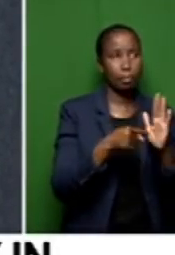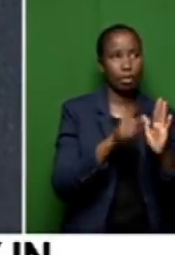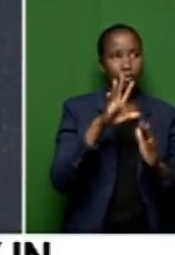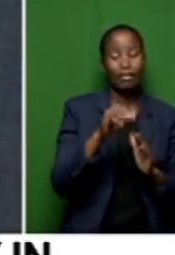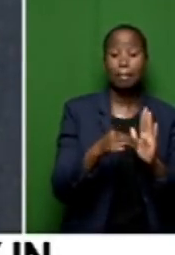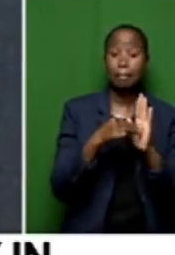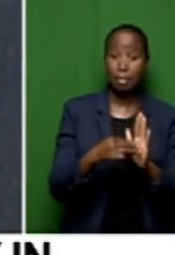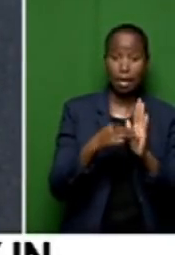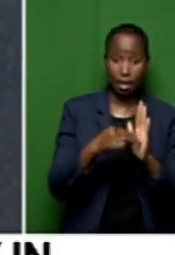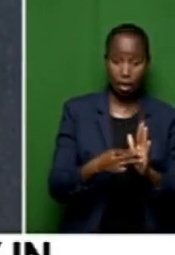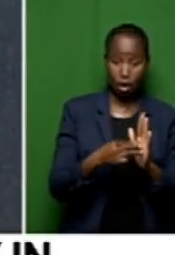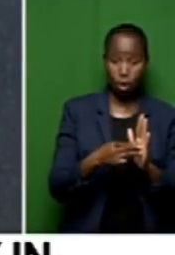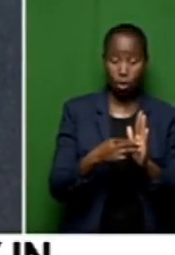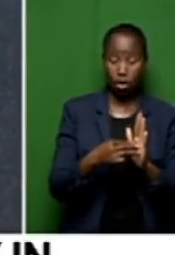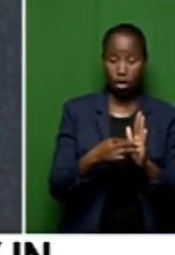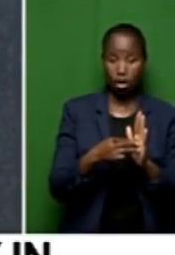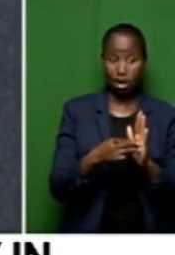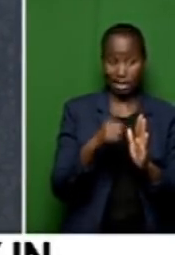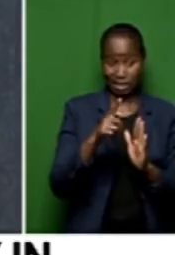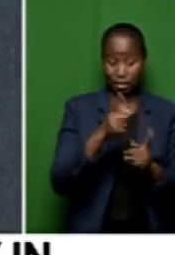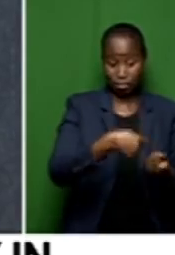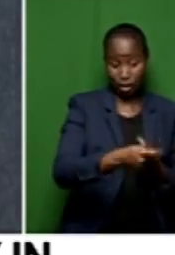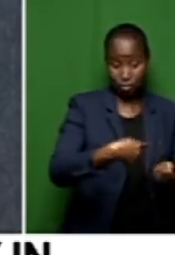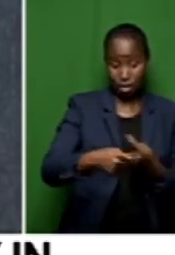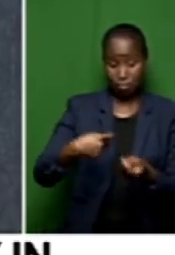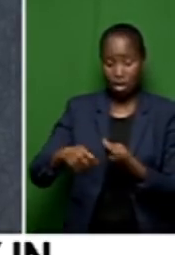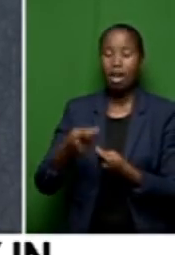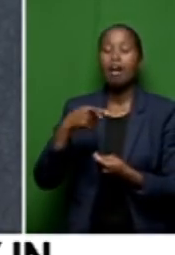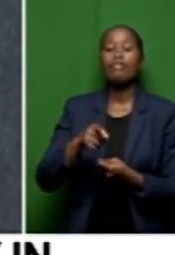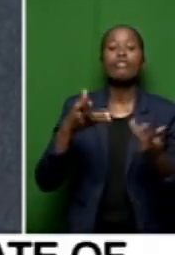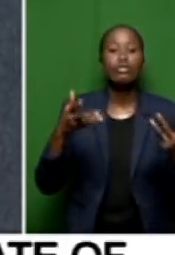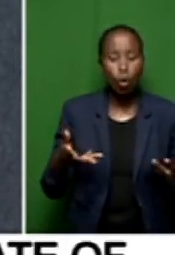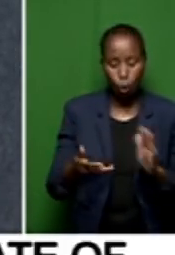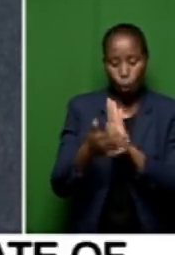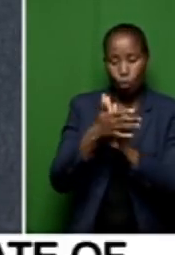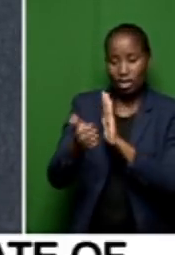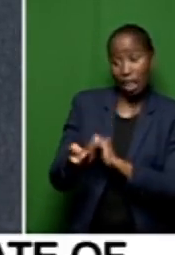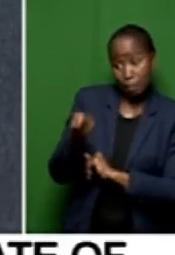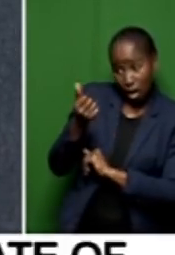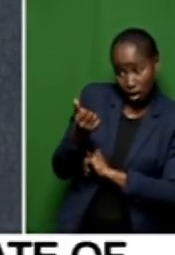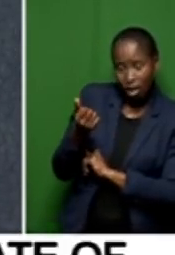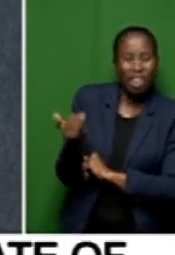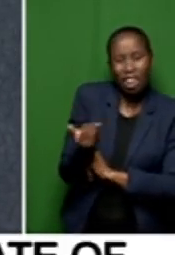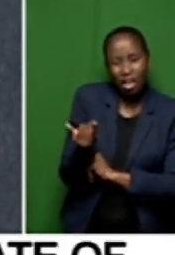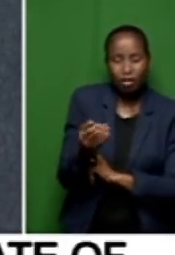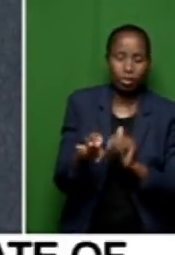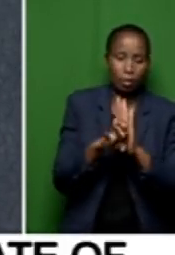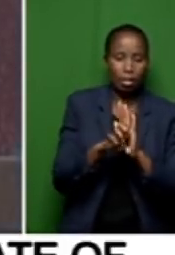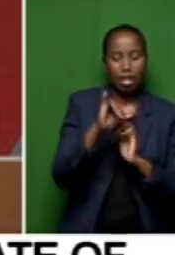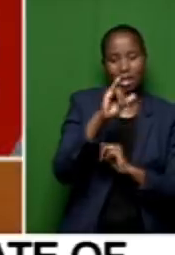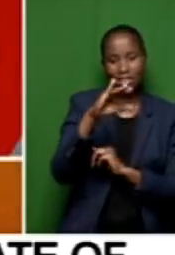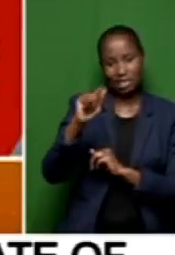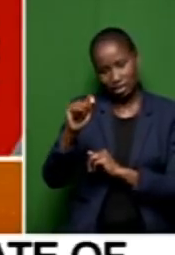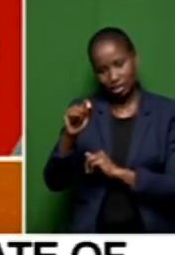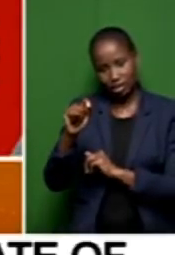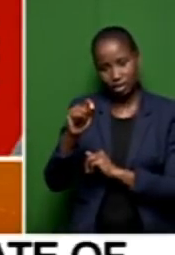that would spend annually for skill shortages. And skill shortages in the regard of ICT, we can see we have a billing